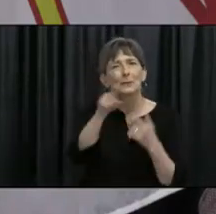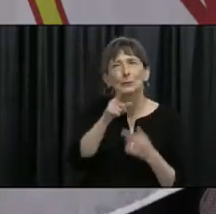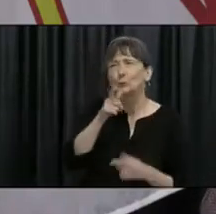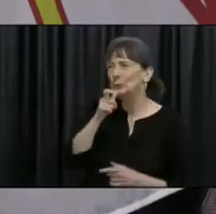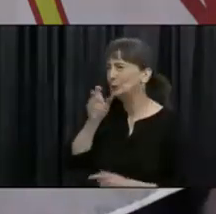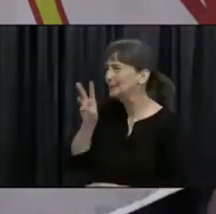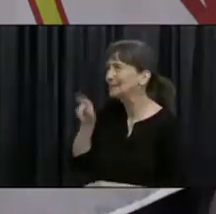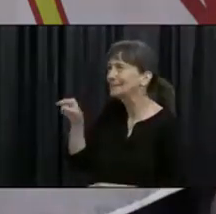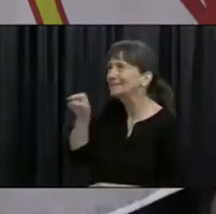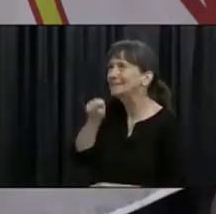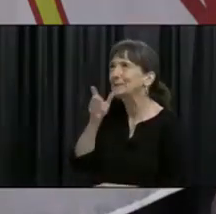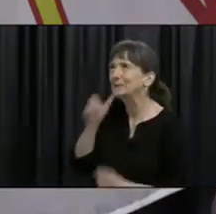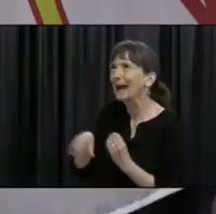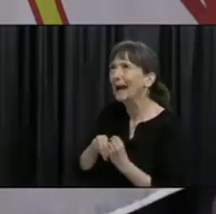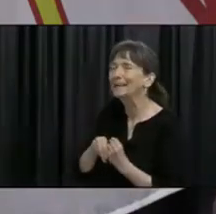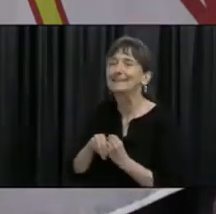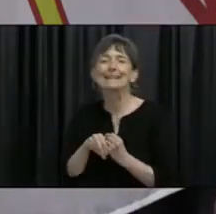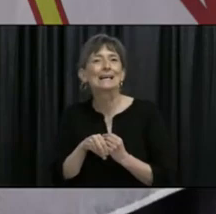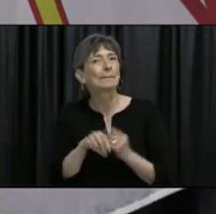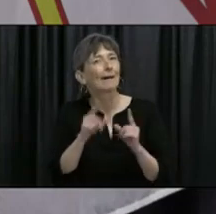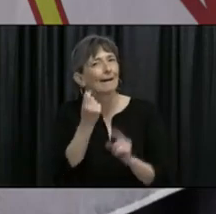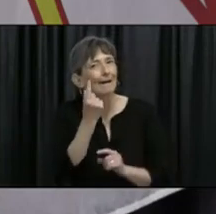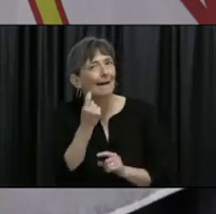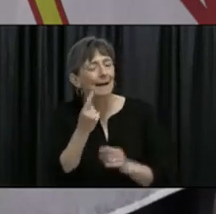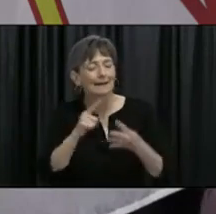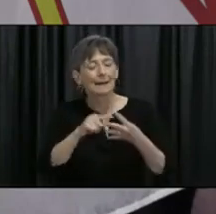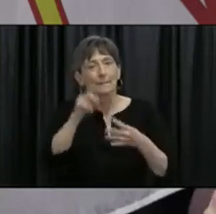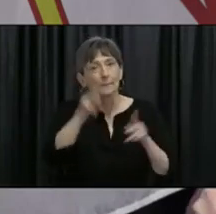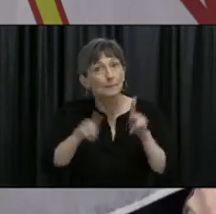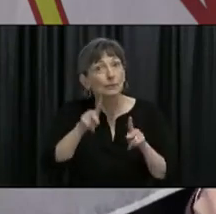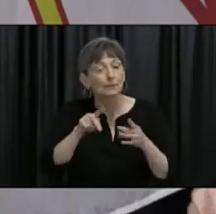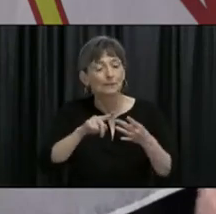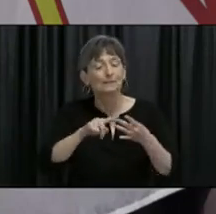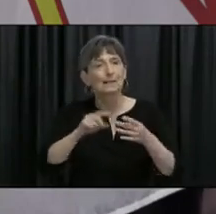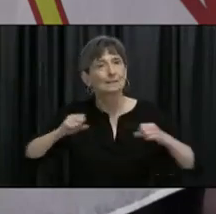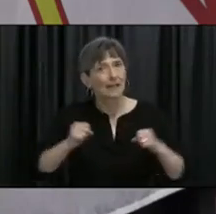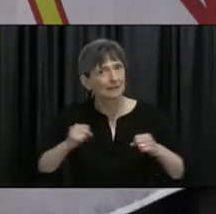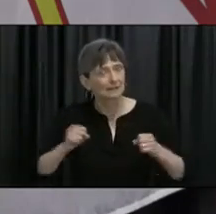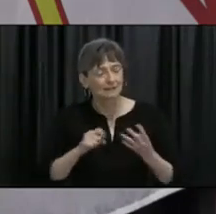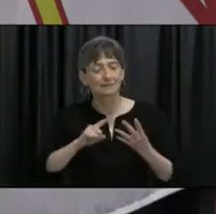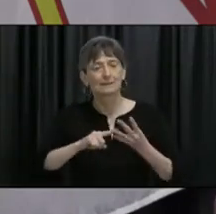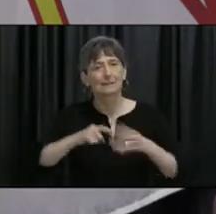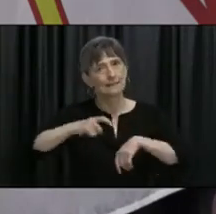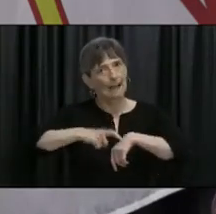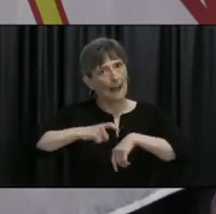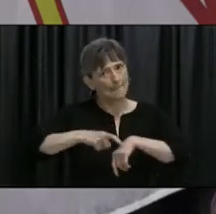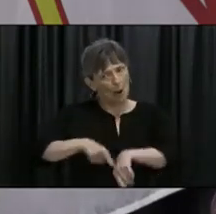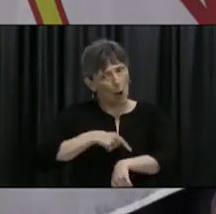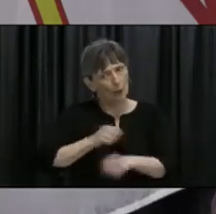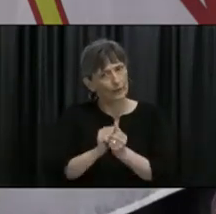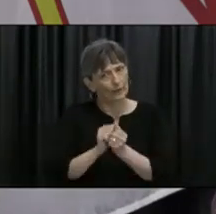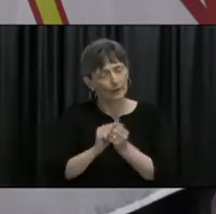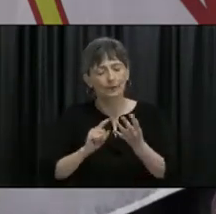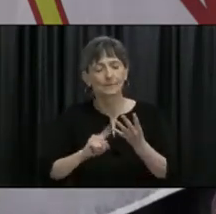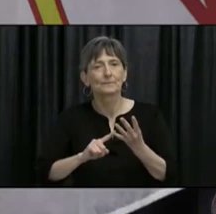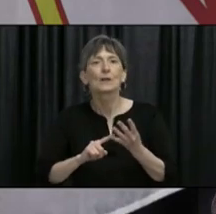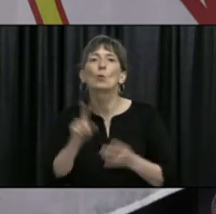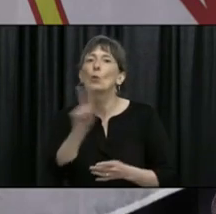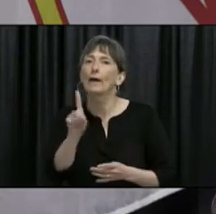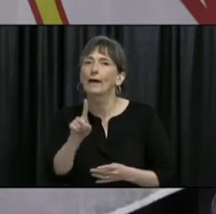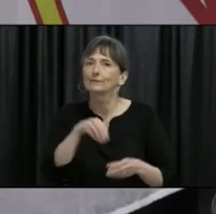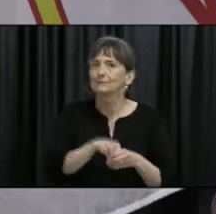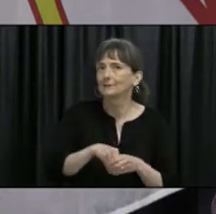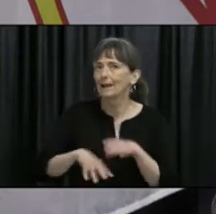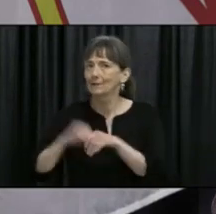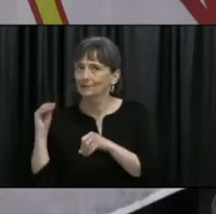people would be, but keep in mind it's about people, space, time and place. So, the idea that you can add up to six